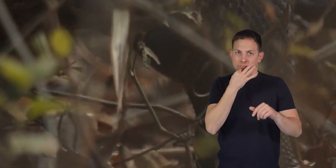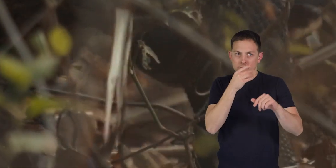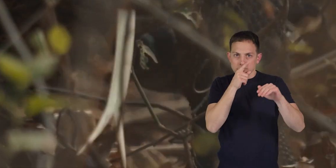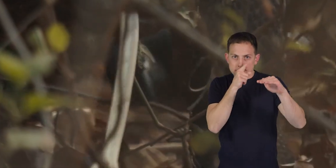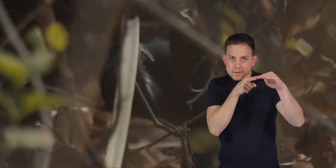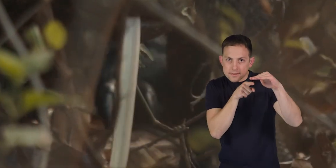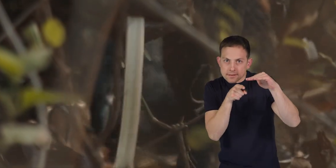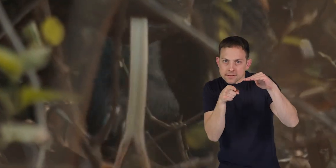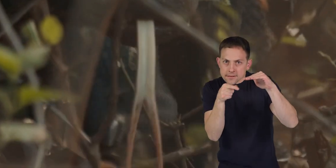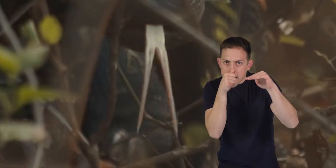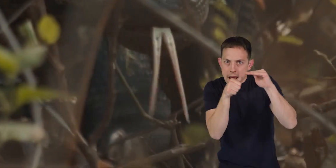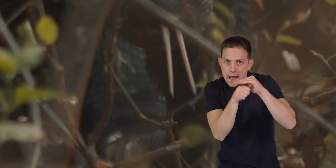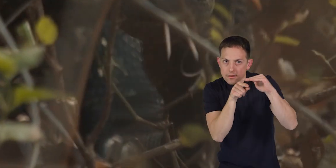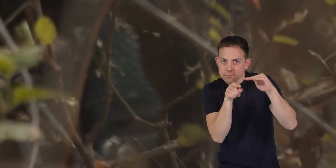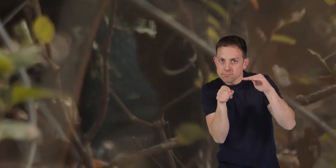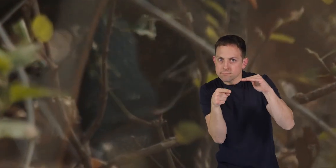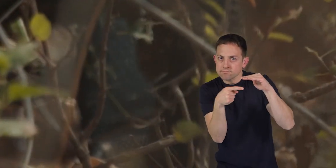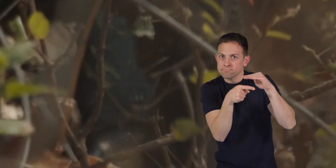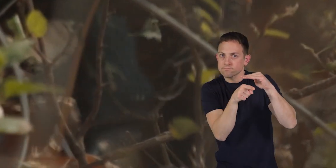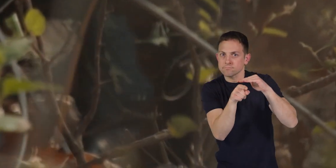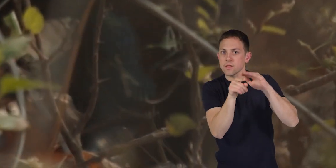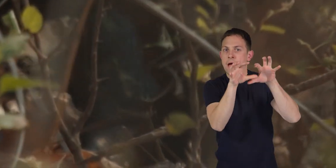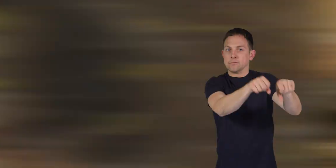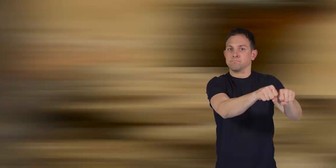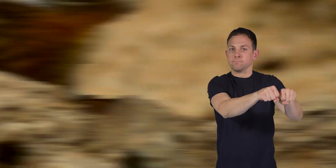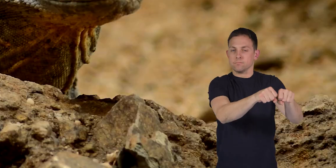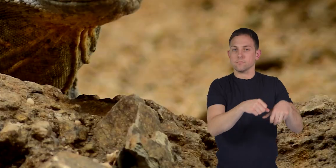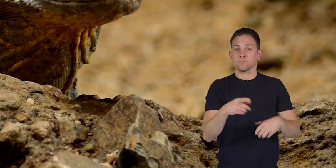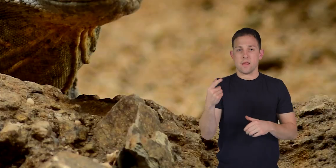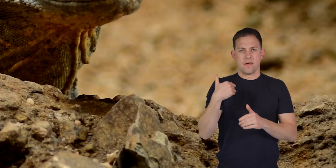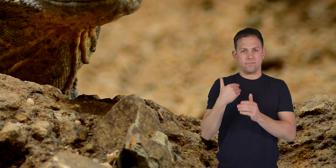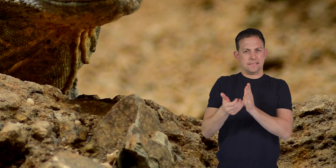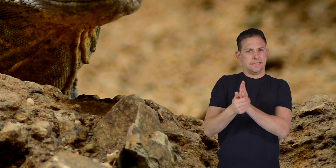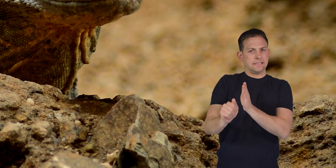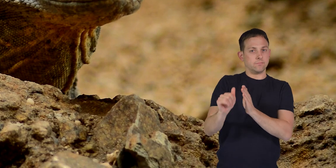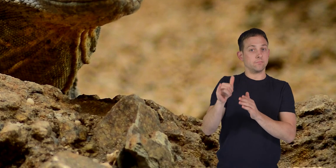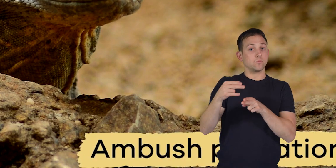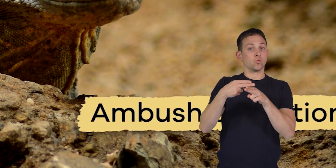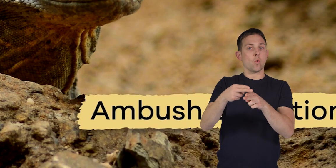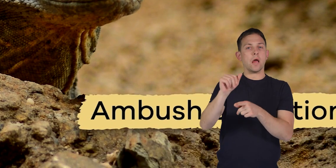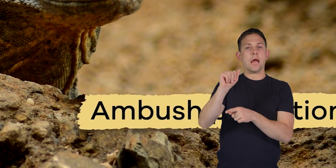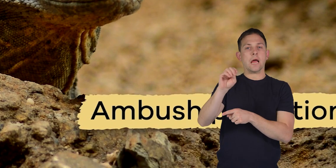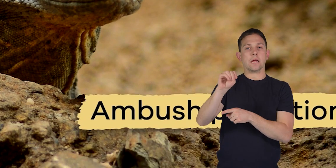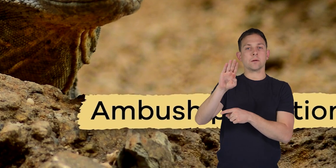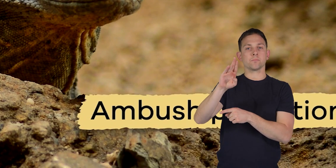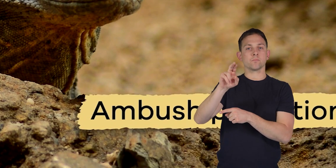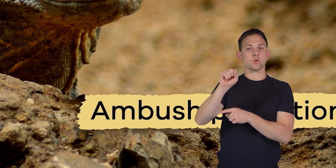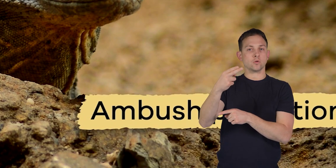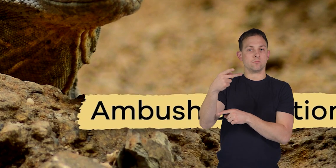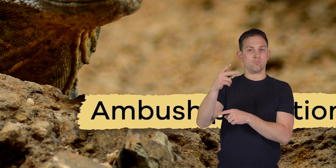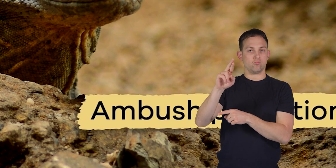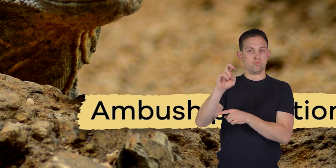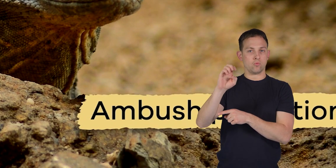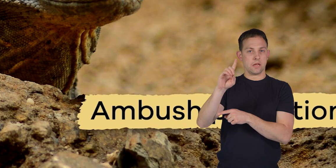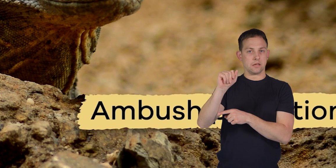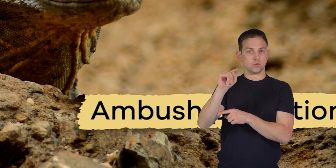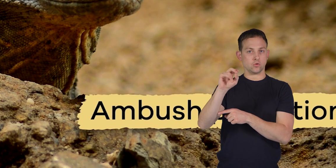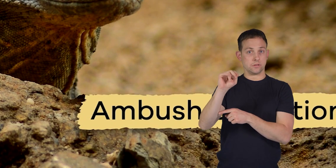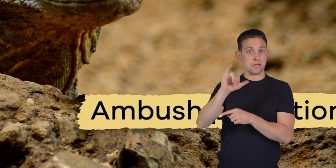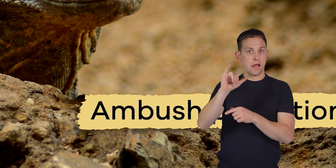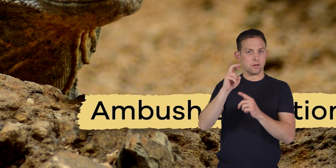are really good at sneaking up on their prey. They have a particular skill called ambush predation.